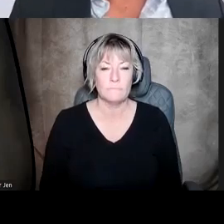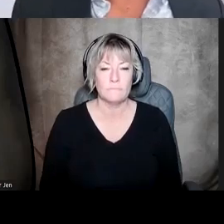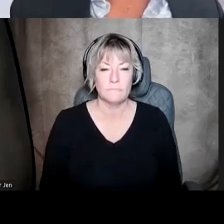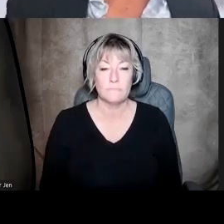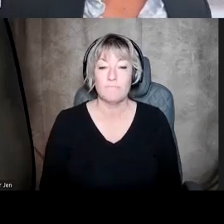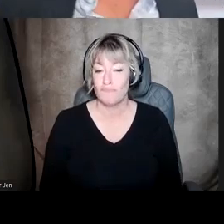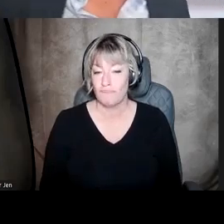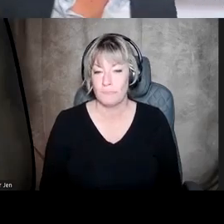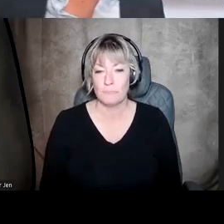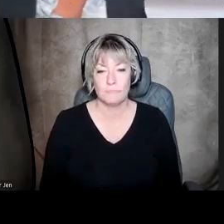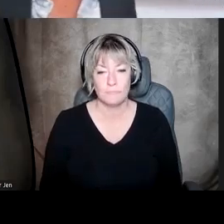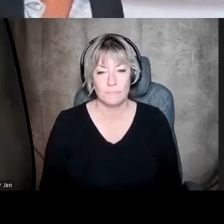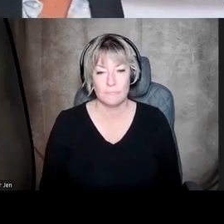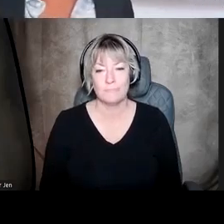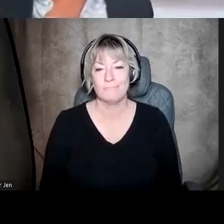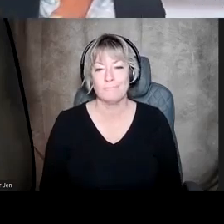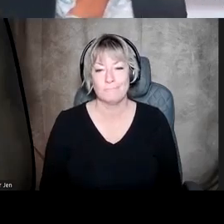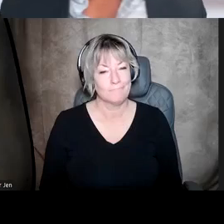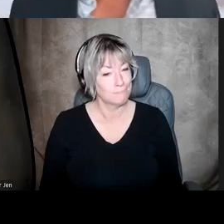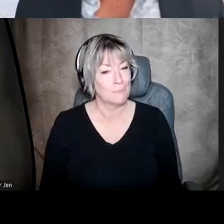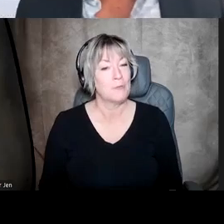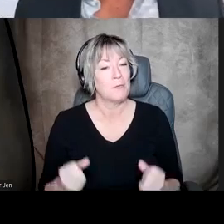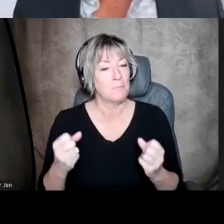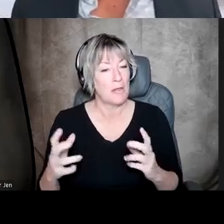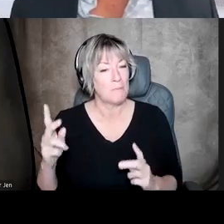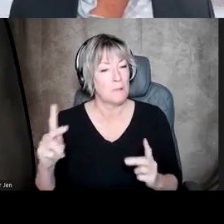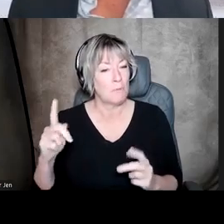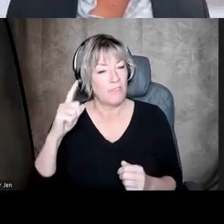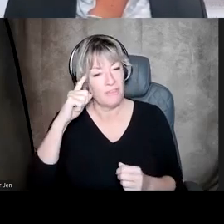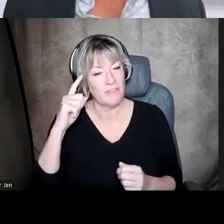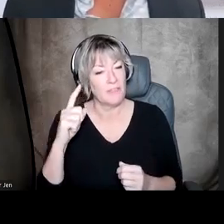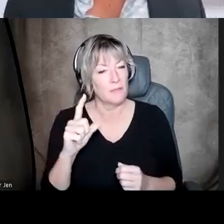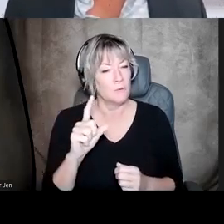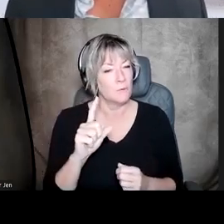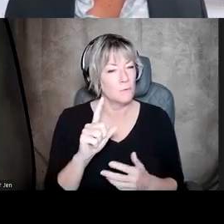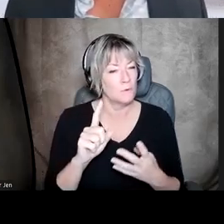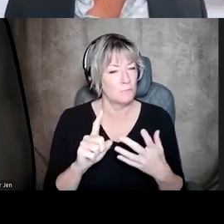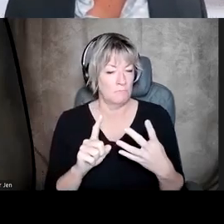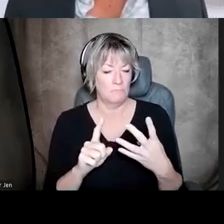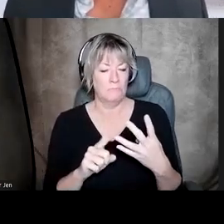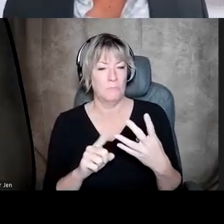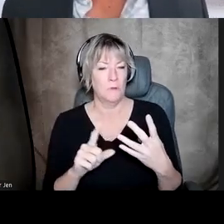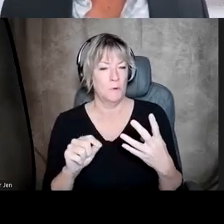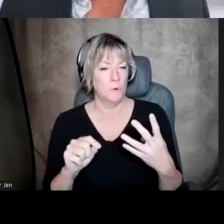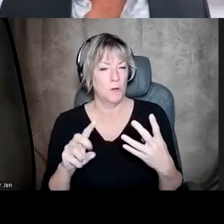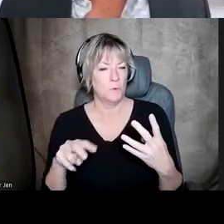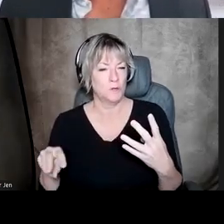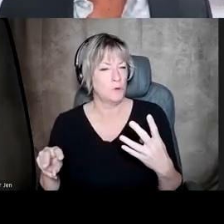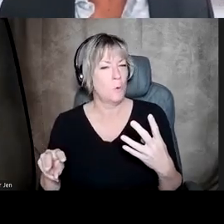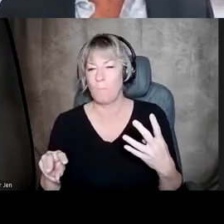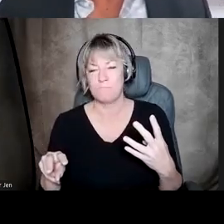Okay. A lot of people are thinking 2022, but no, it's